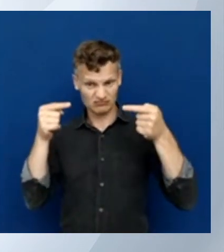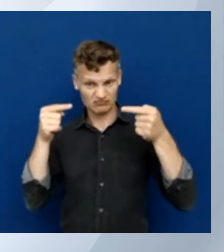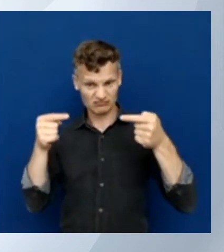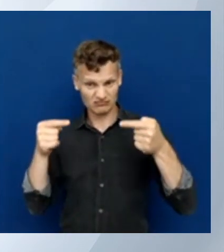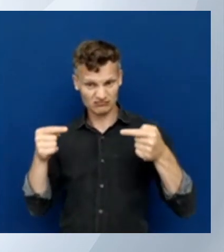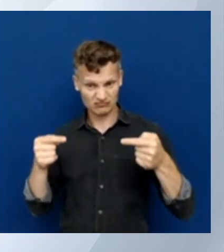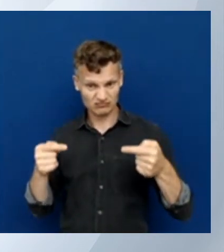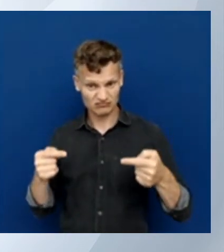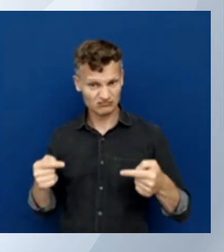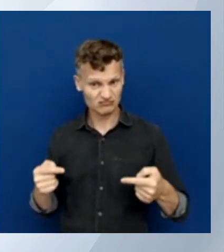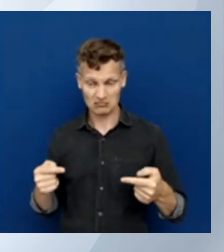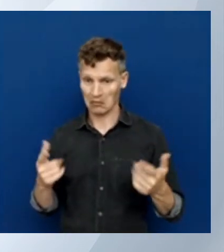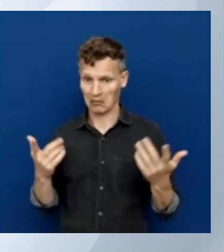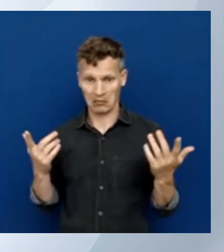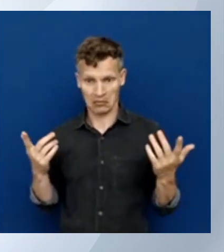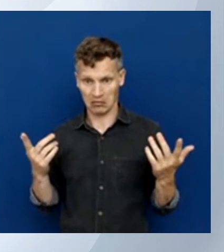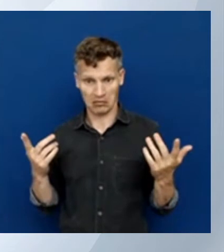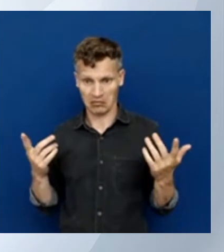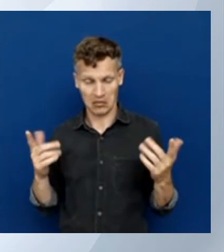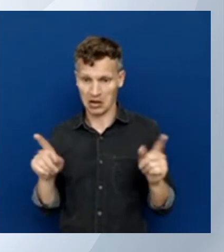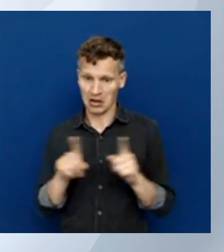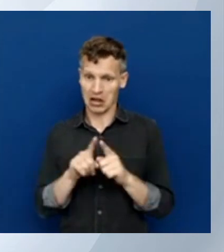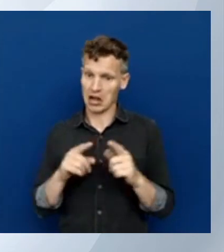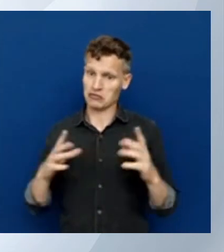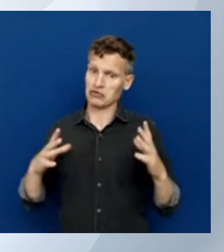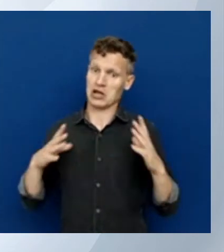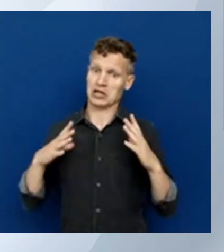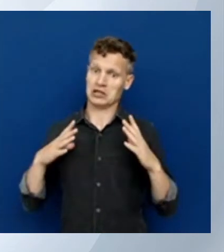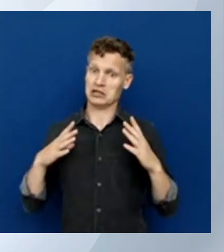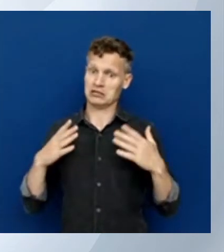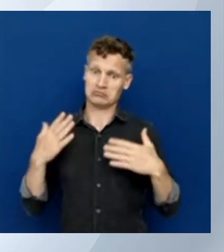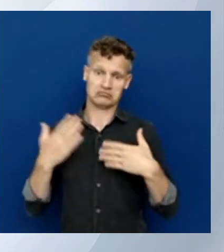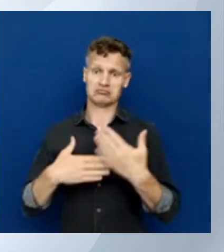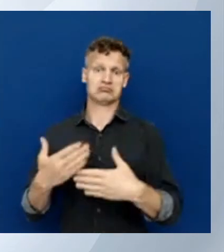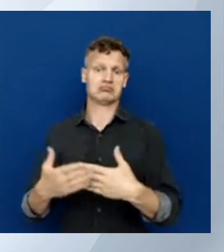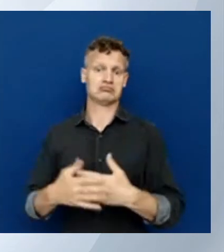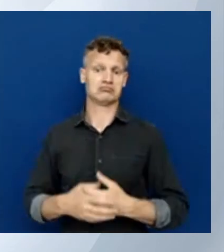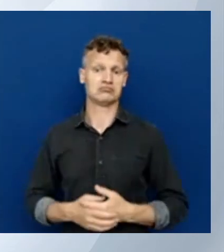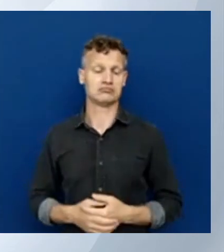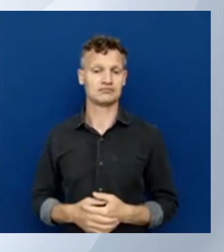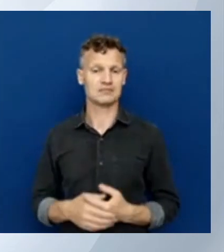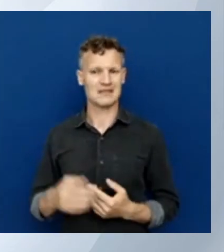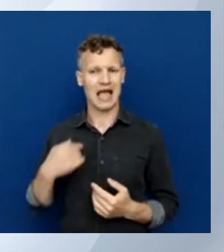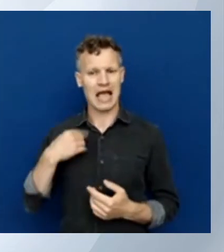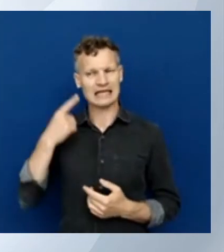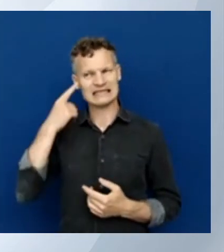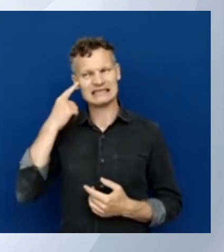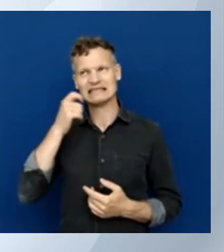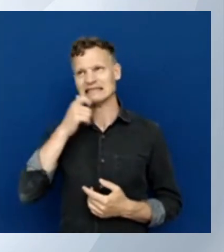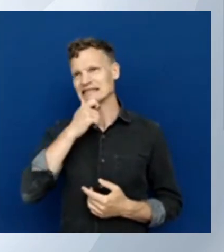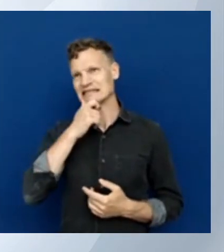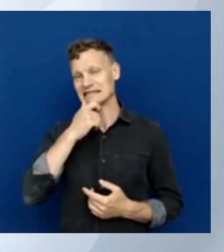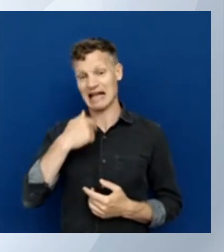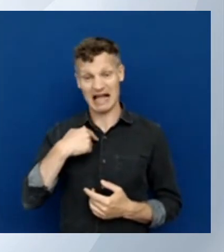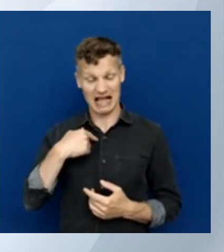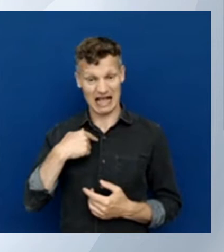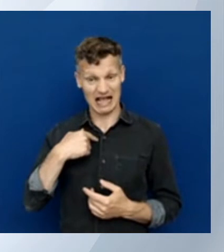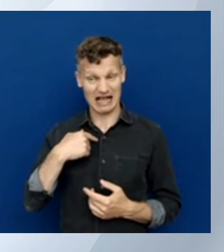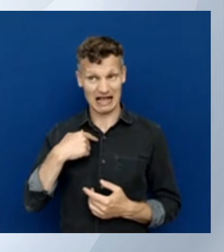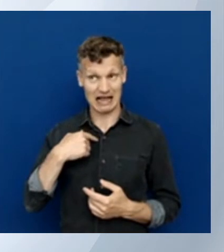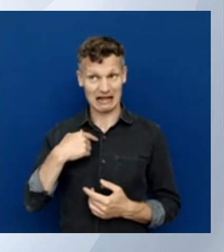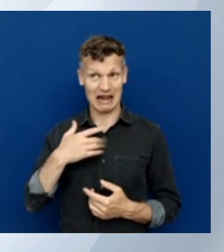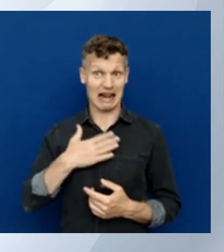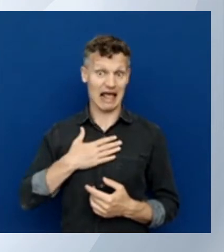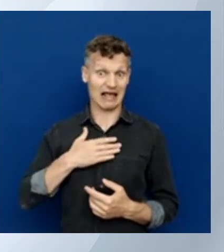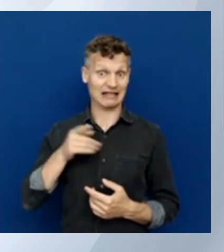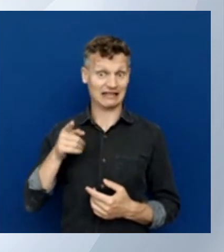If I look at this, the only thing I'm thinking about is do I need this much flexibility? Because there are a lot of parameters